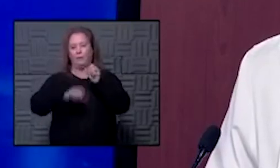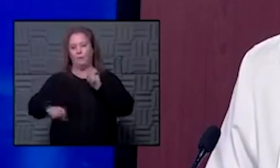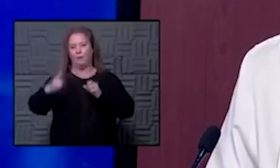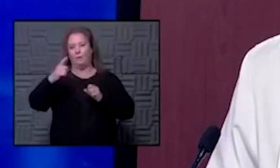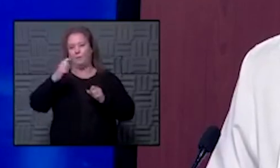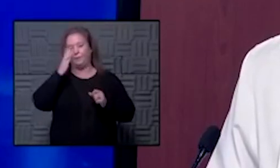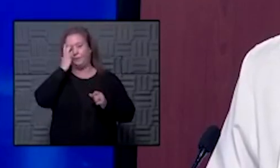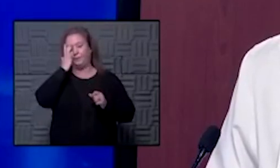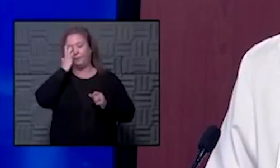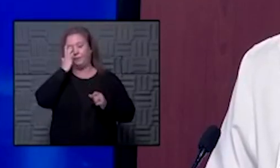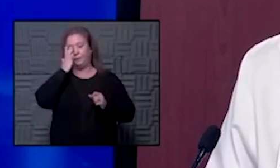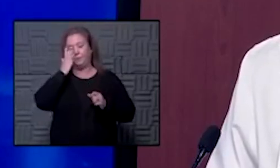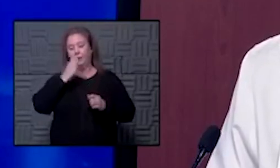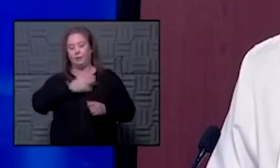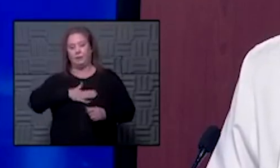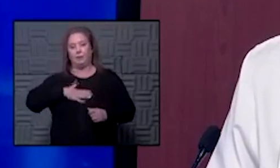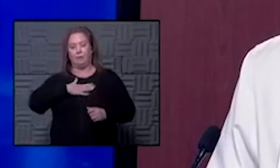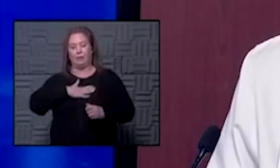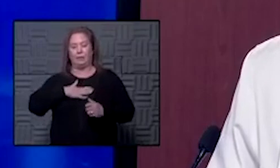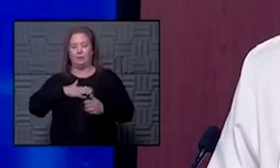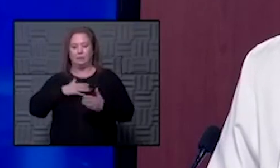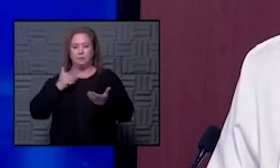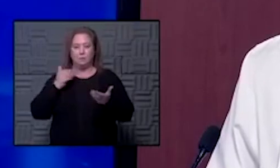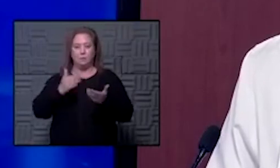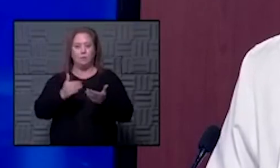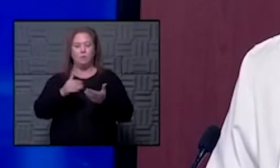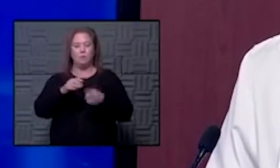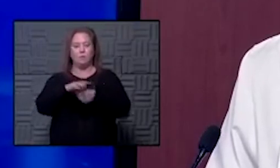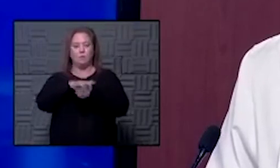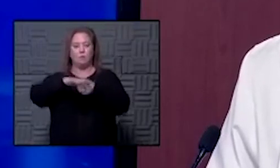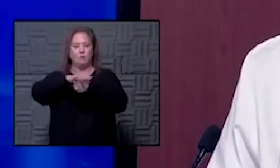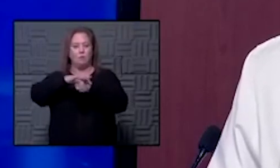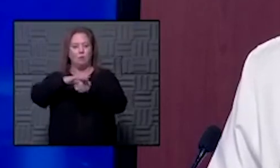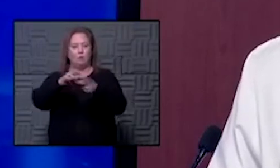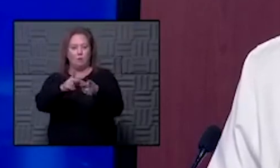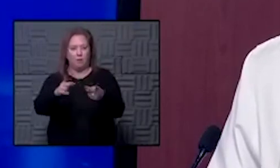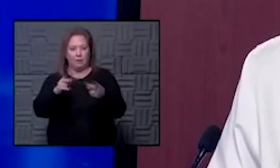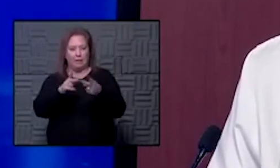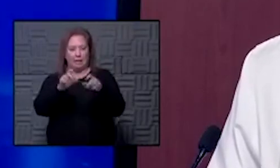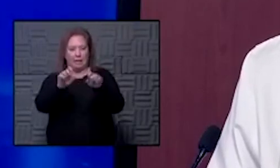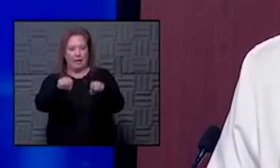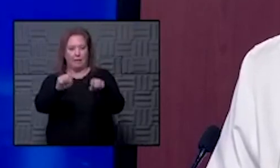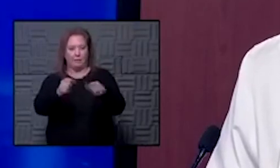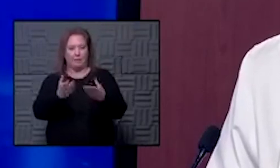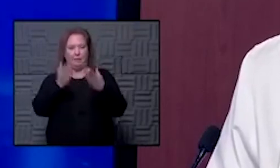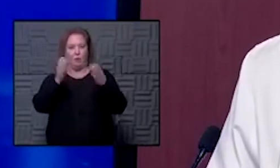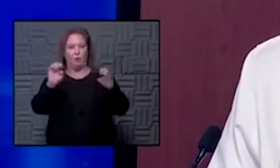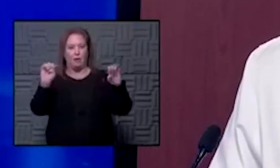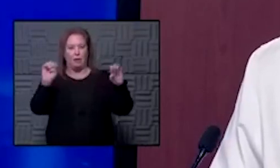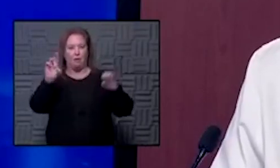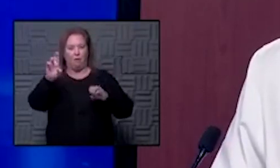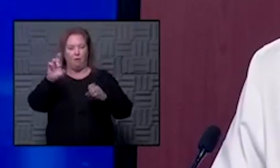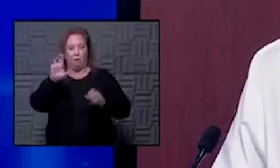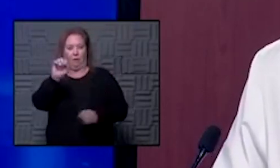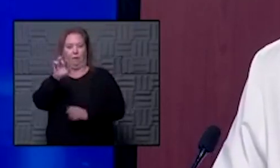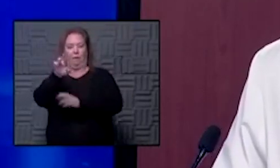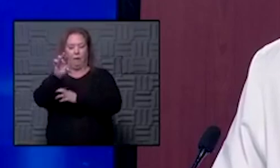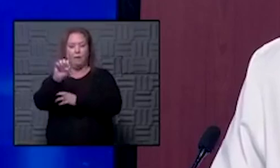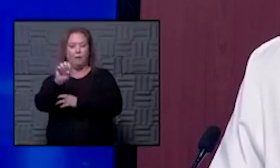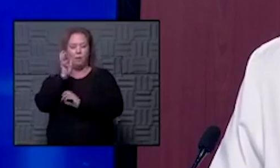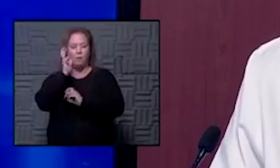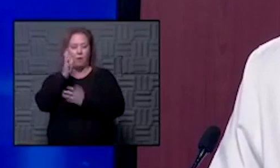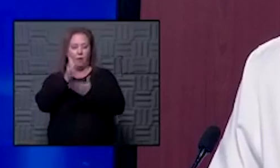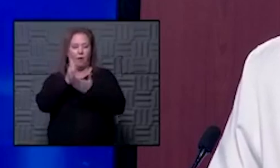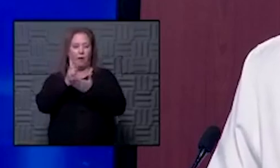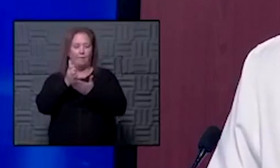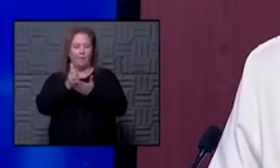please do just go to the place that is closest and most able to get emergency care for you and they will help um